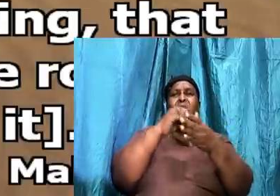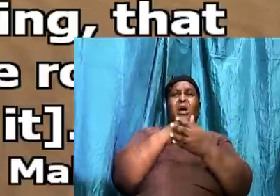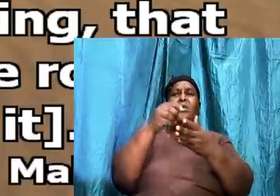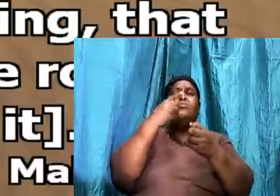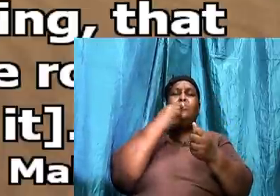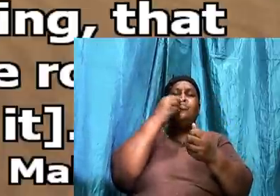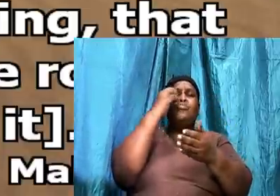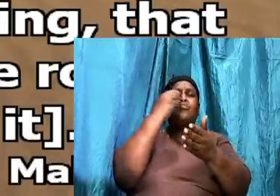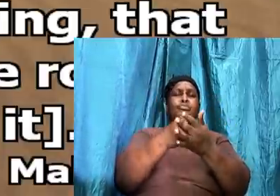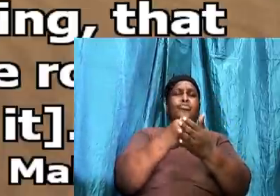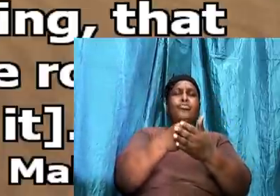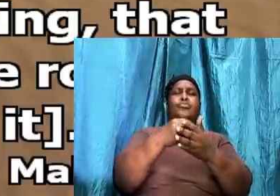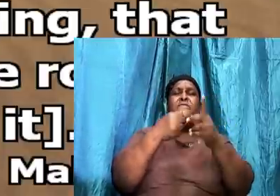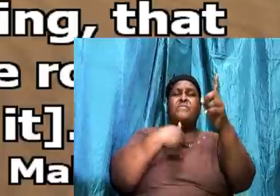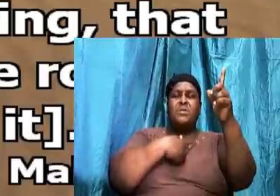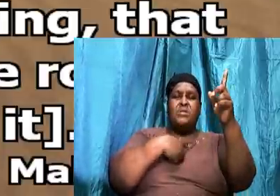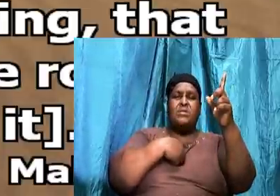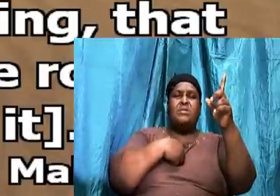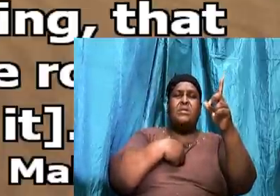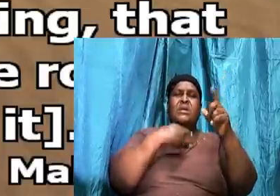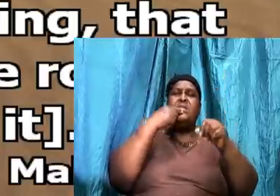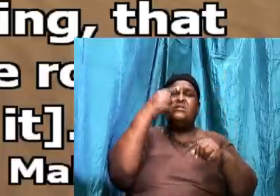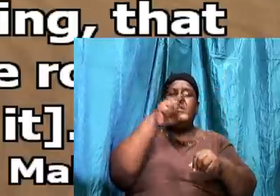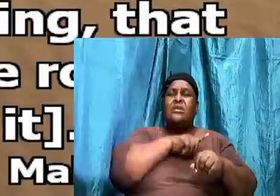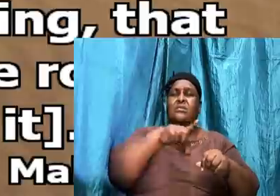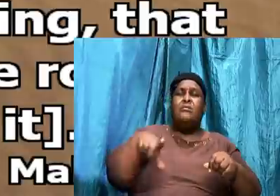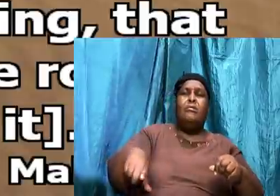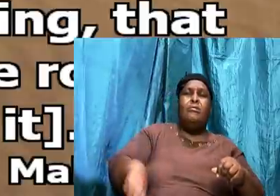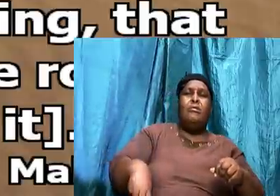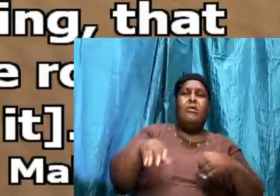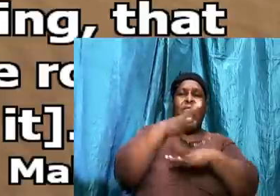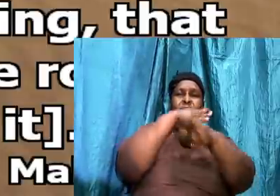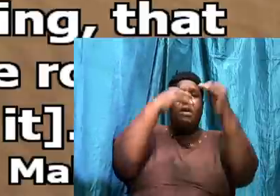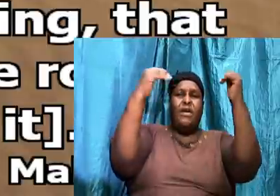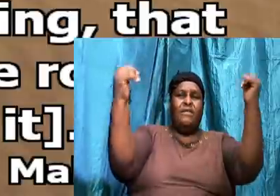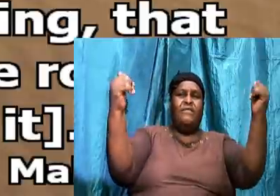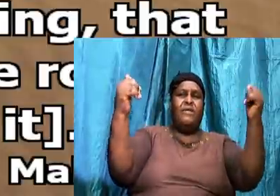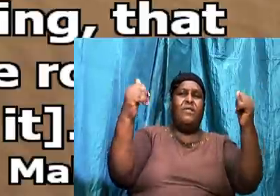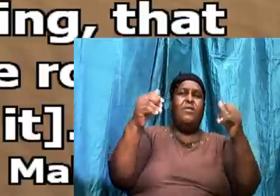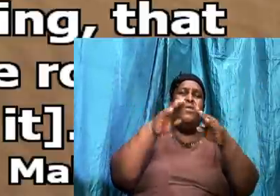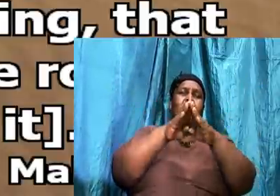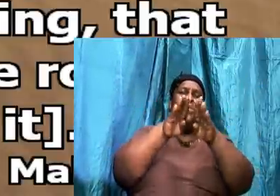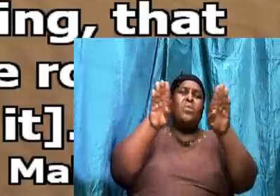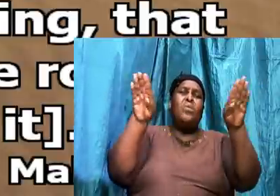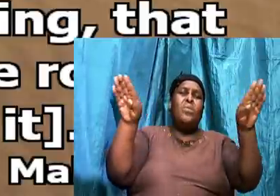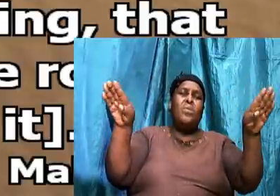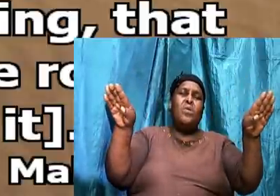me. Herewith. Said the Lord of hosts. If I will not open.